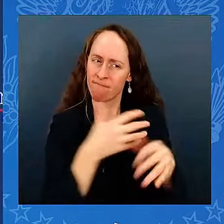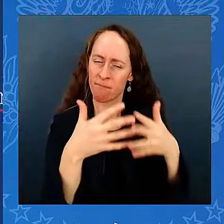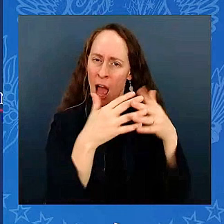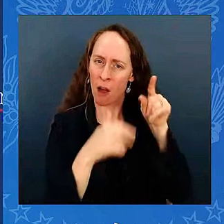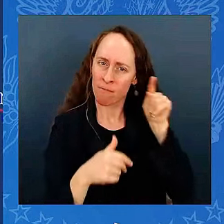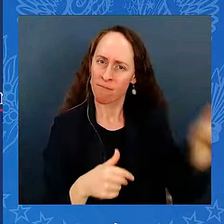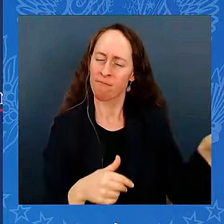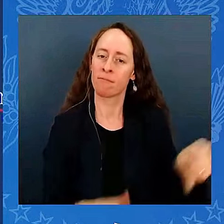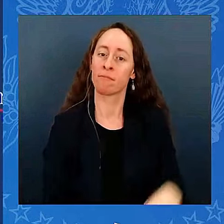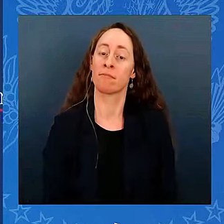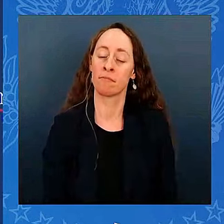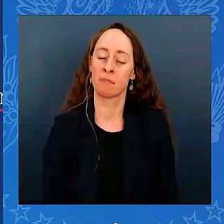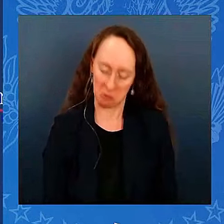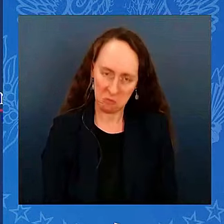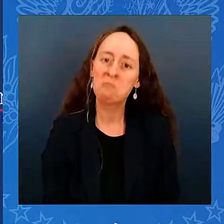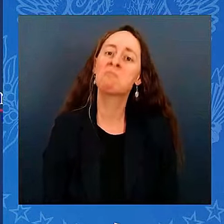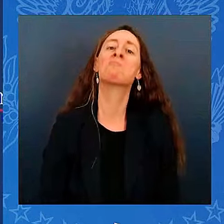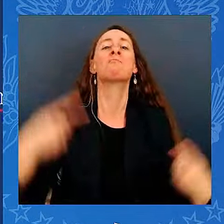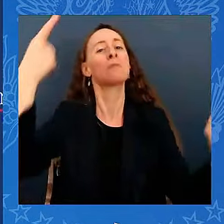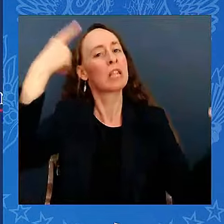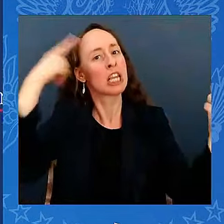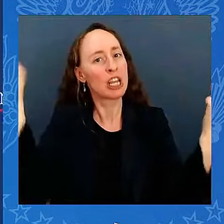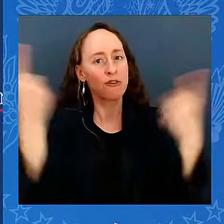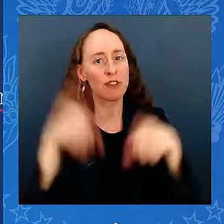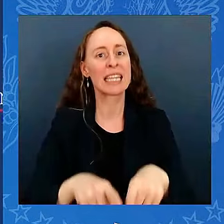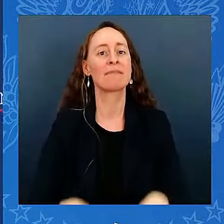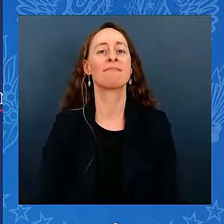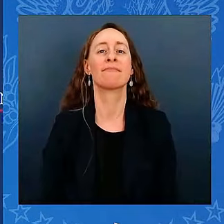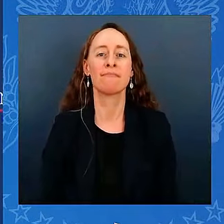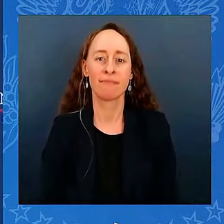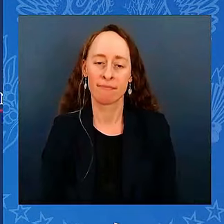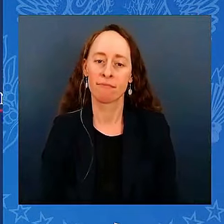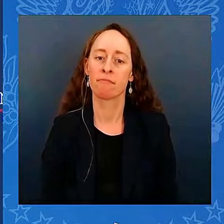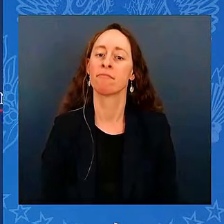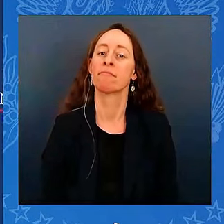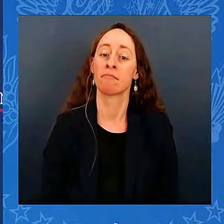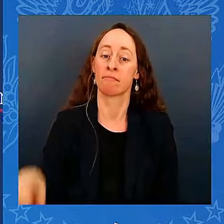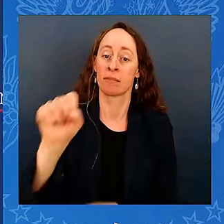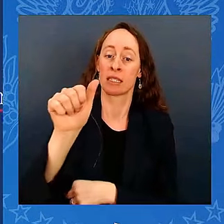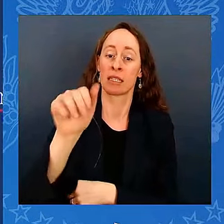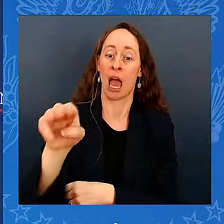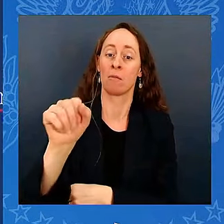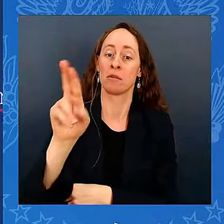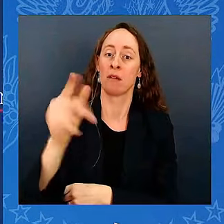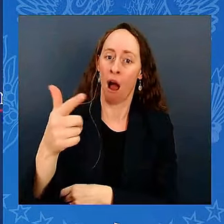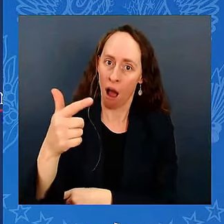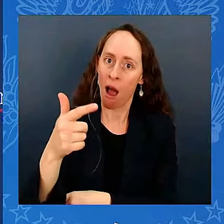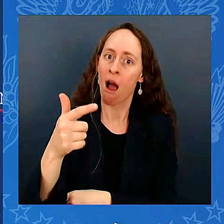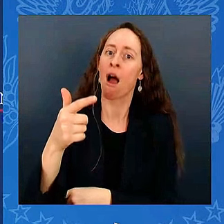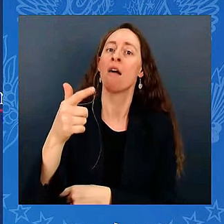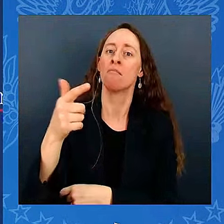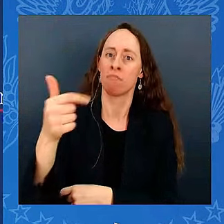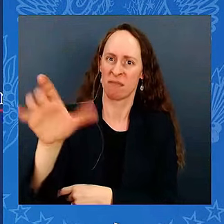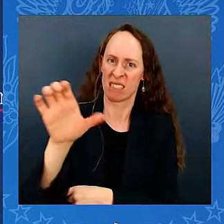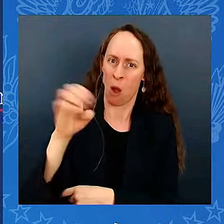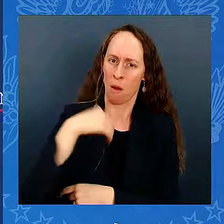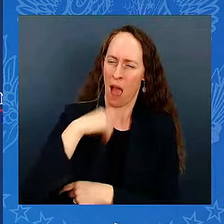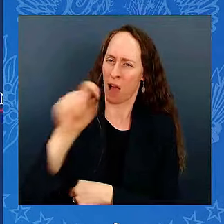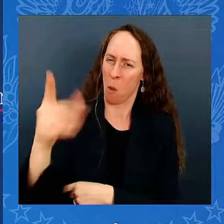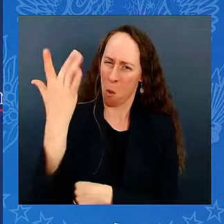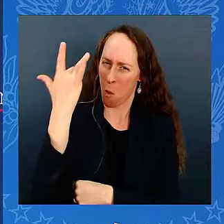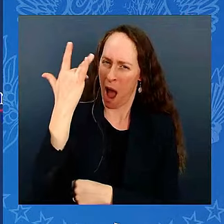What surprised me when I asked the CEO of Samsung why he was prepared to invest billions of dollars